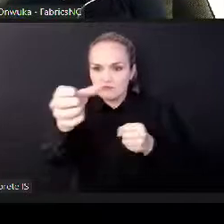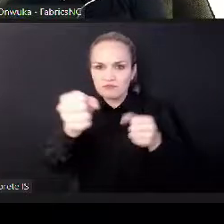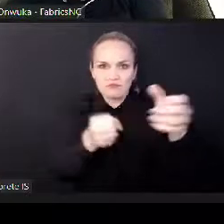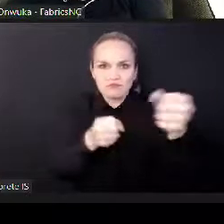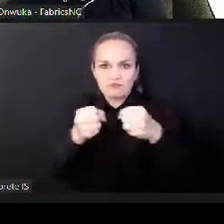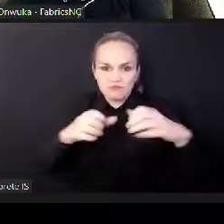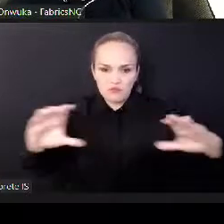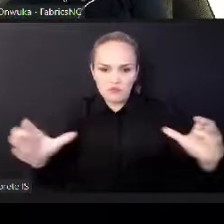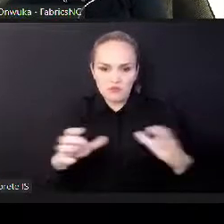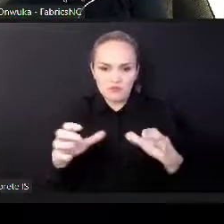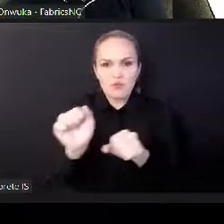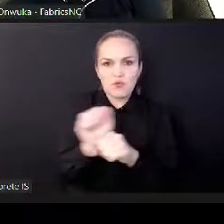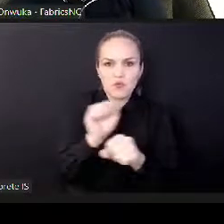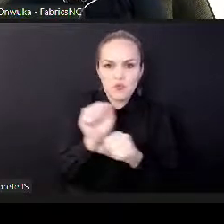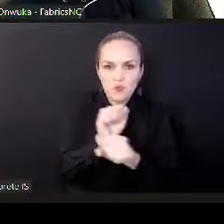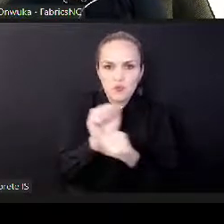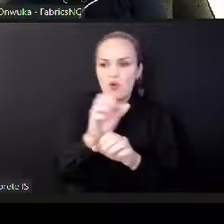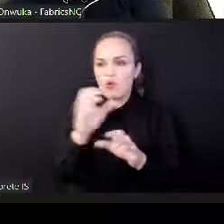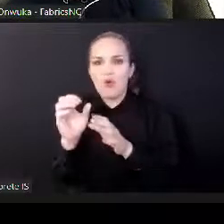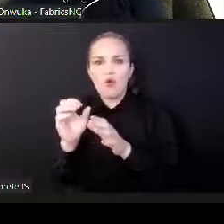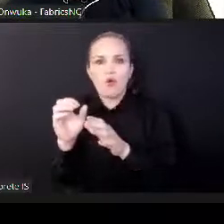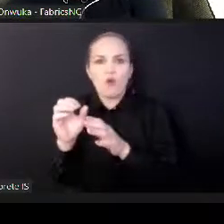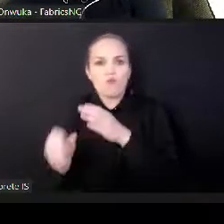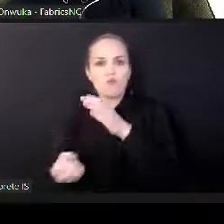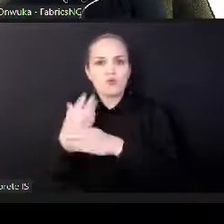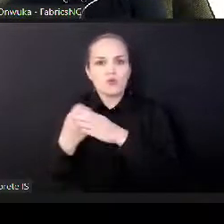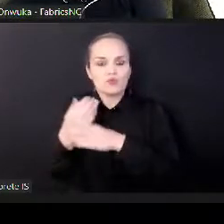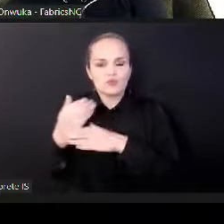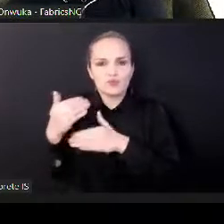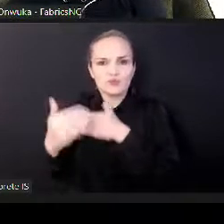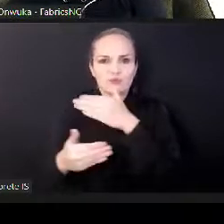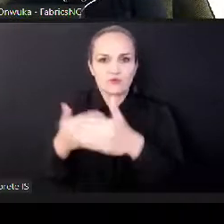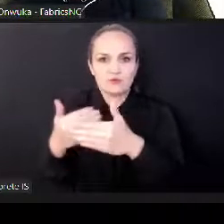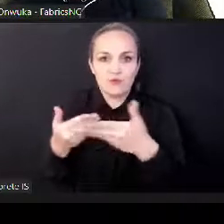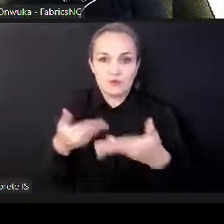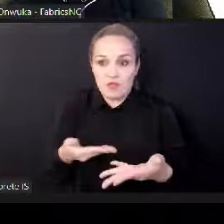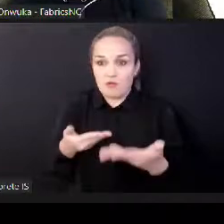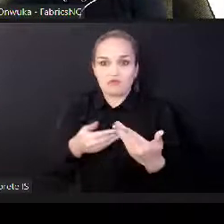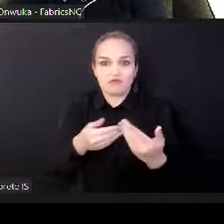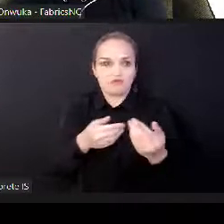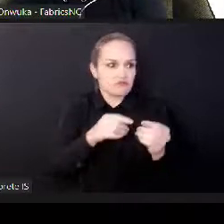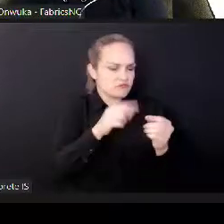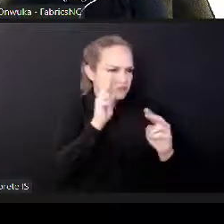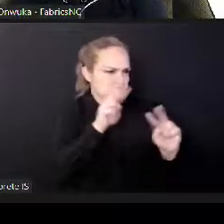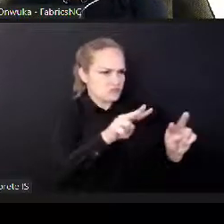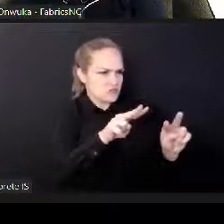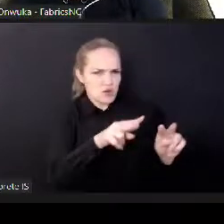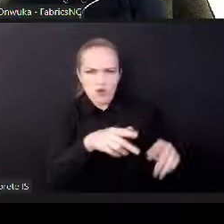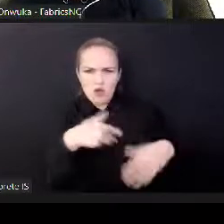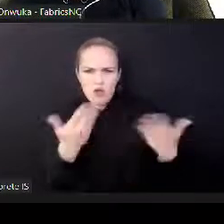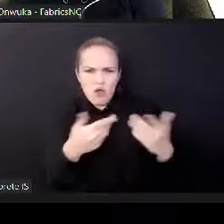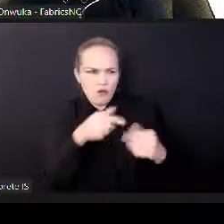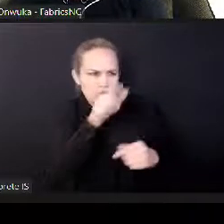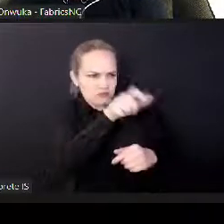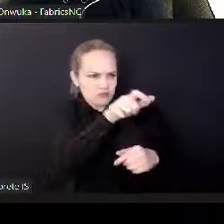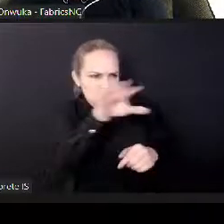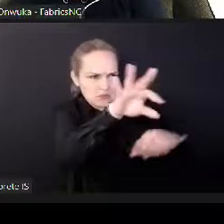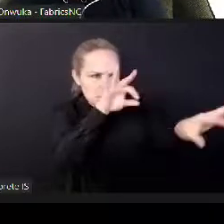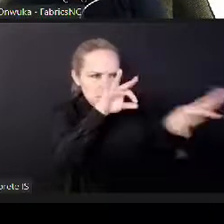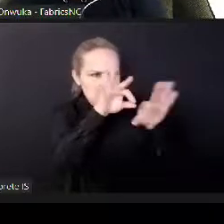better. We've supported festivals and awards that celebrate excellence